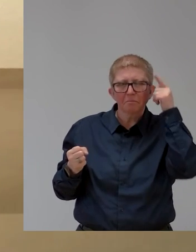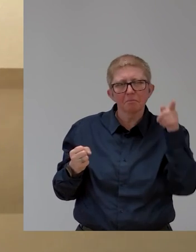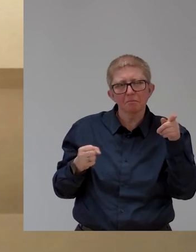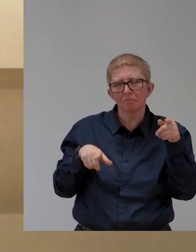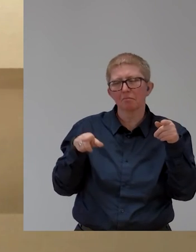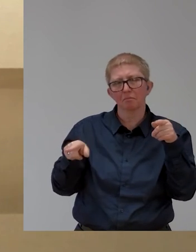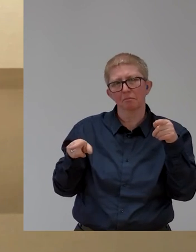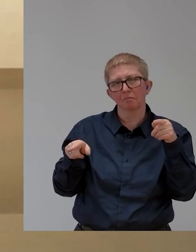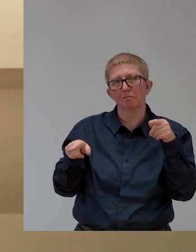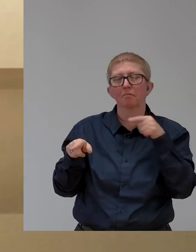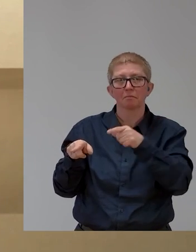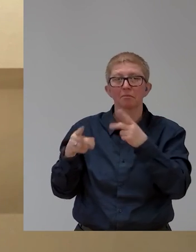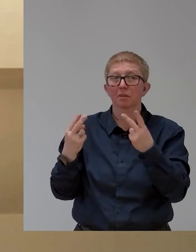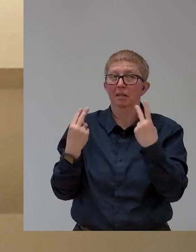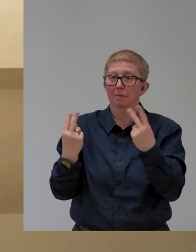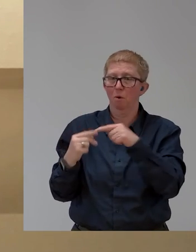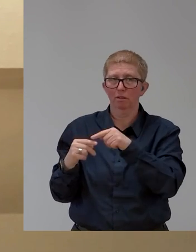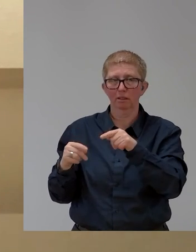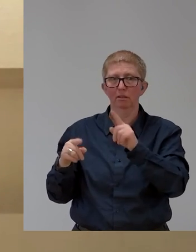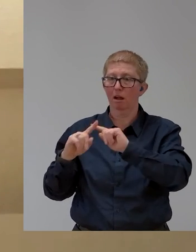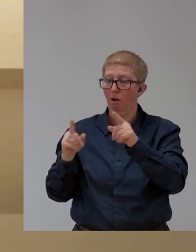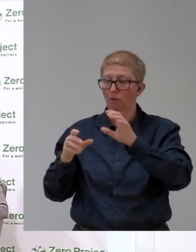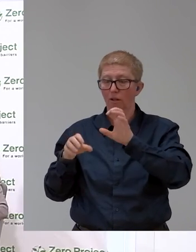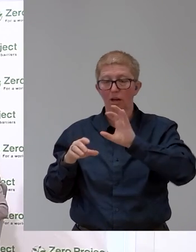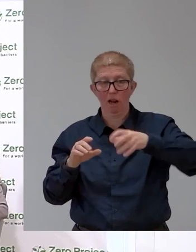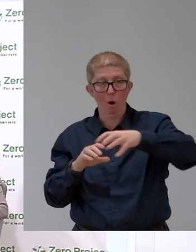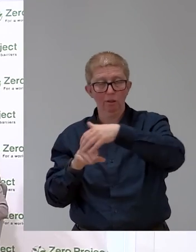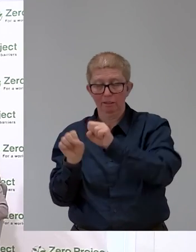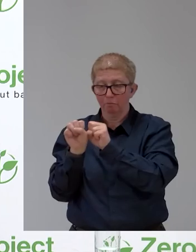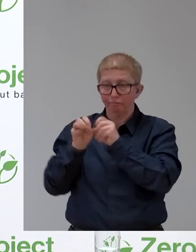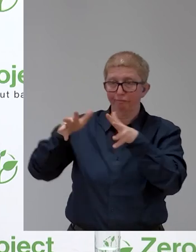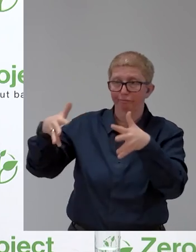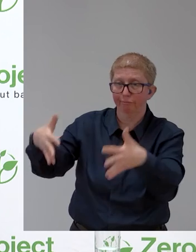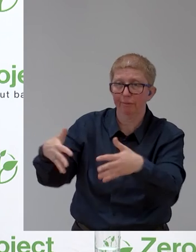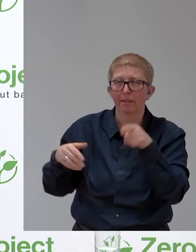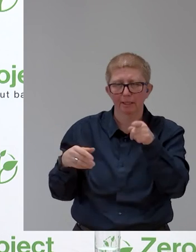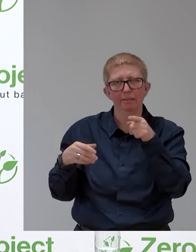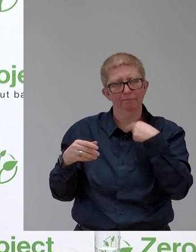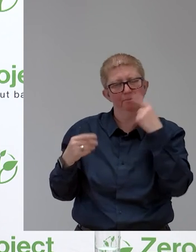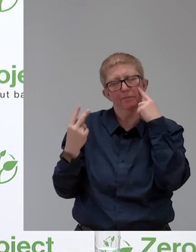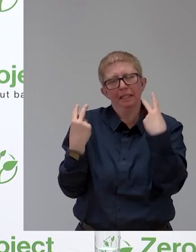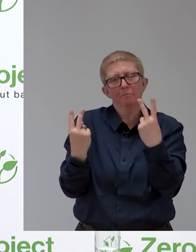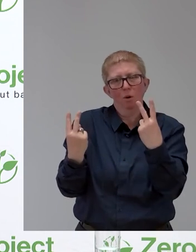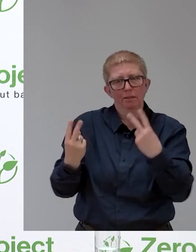Auto-Train Brain and then further also to other countries. Thank you. Shadi, you're next, please. Go ahead.